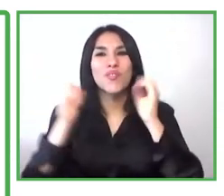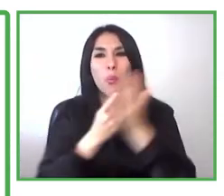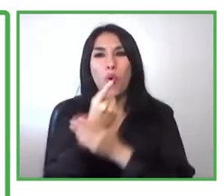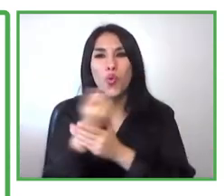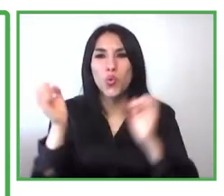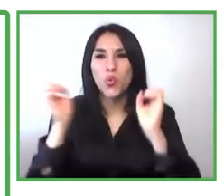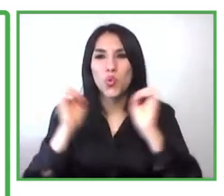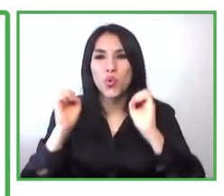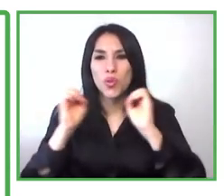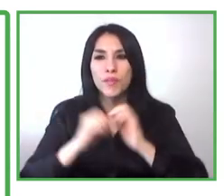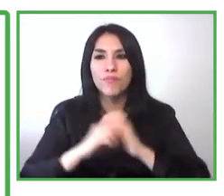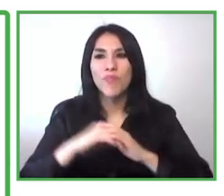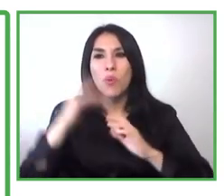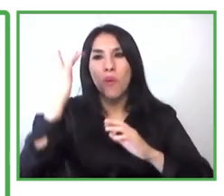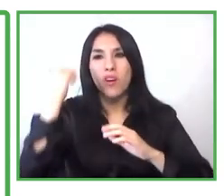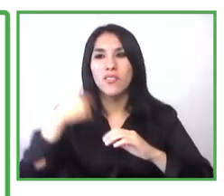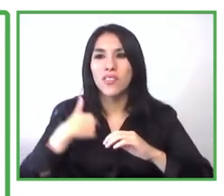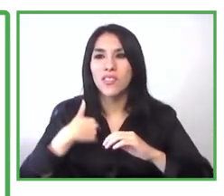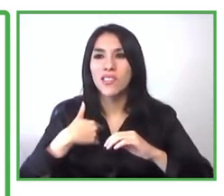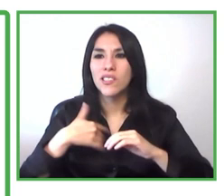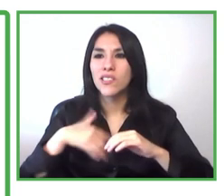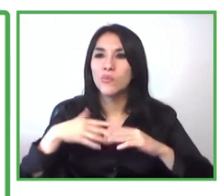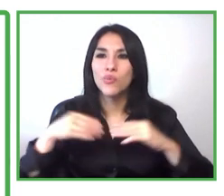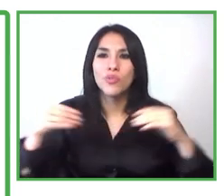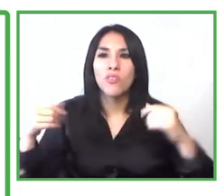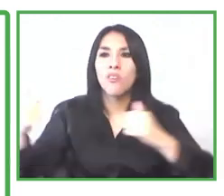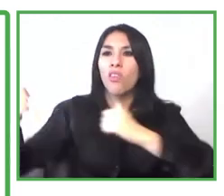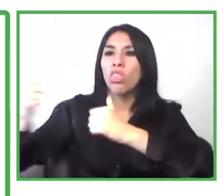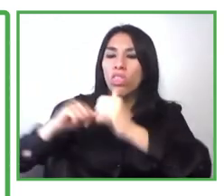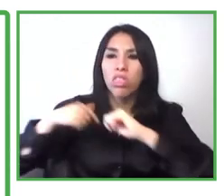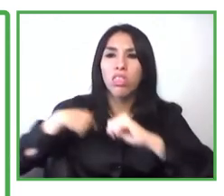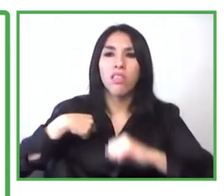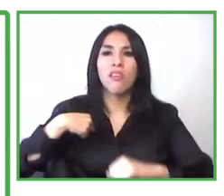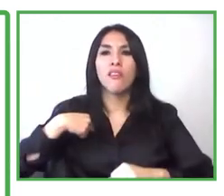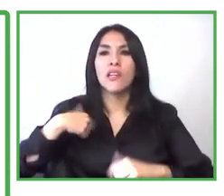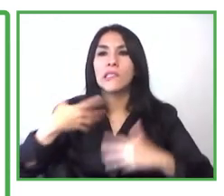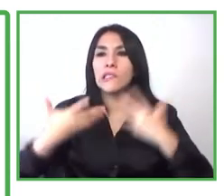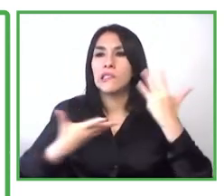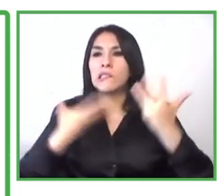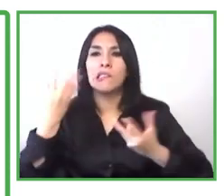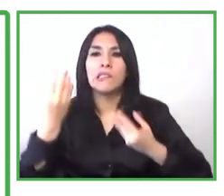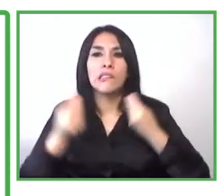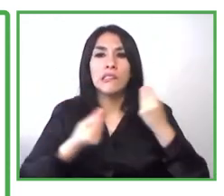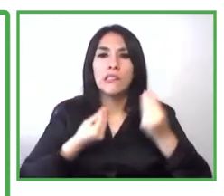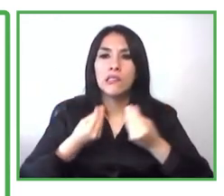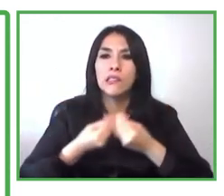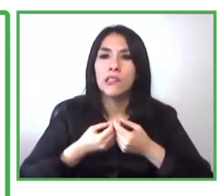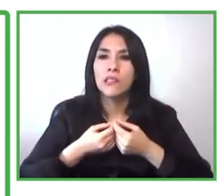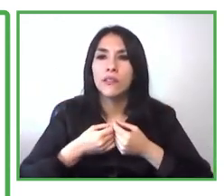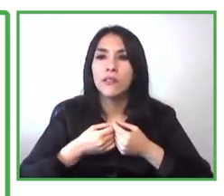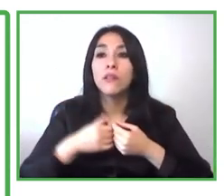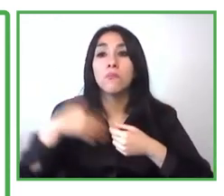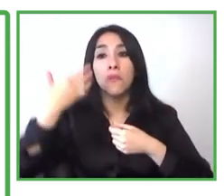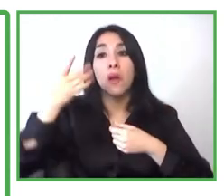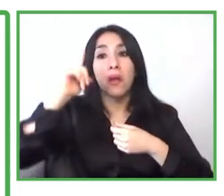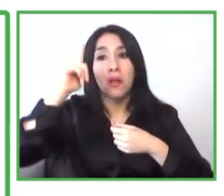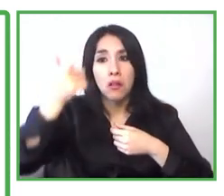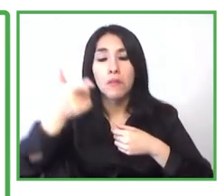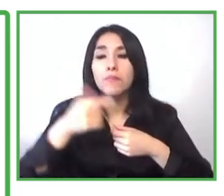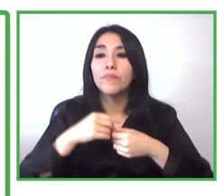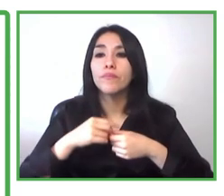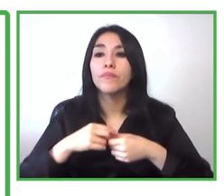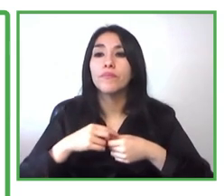them and five years later i was lucky to run into a friend a childhood friend